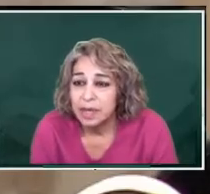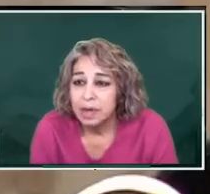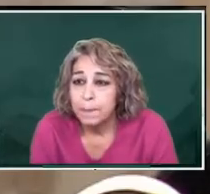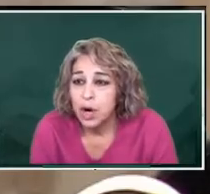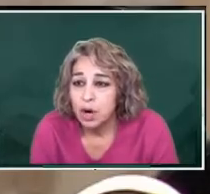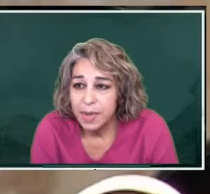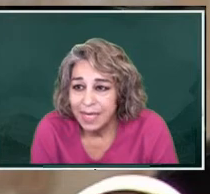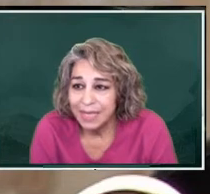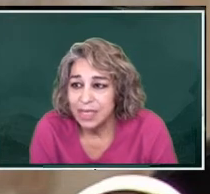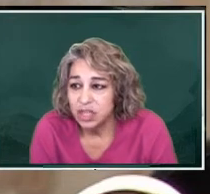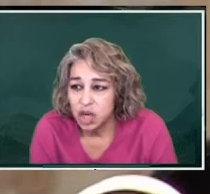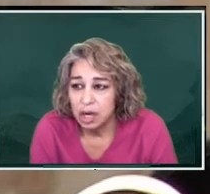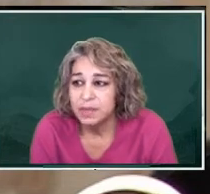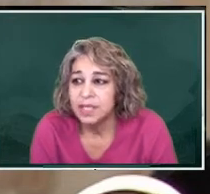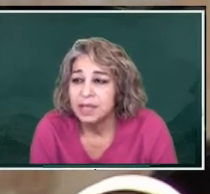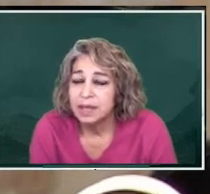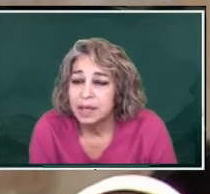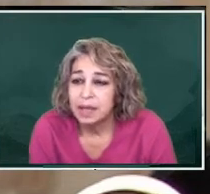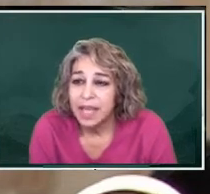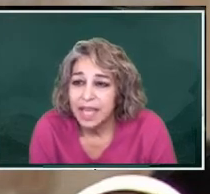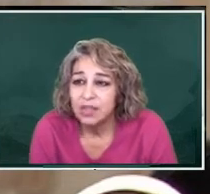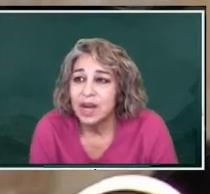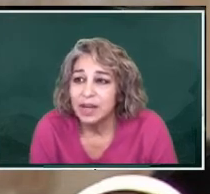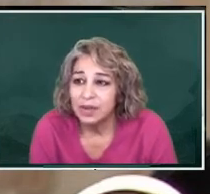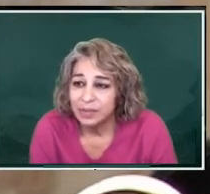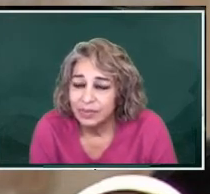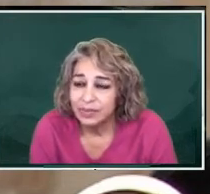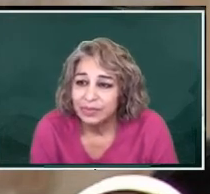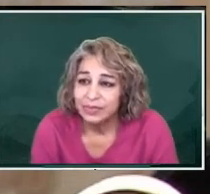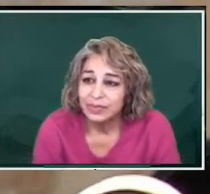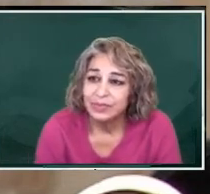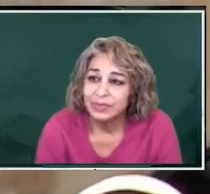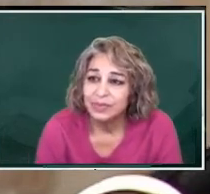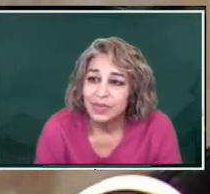permanent jobs in Durango.